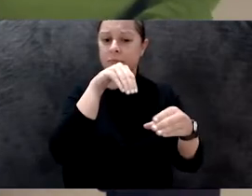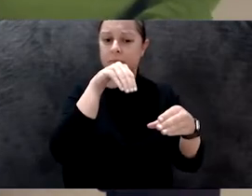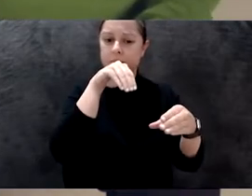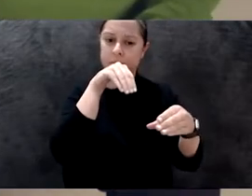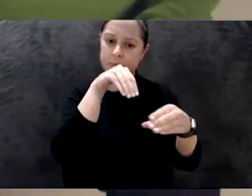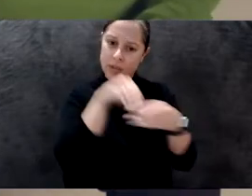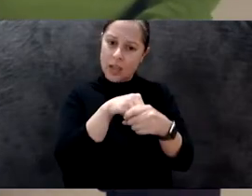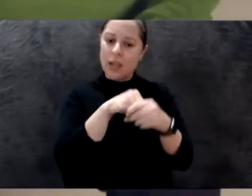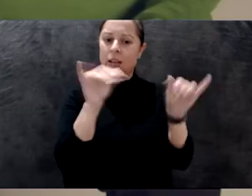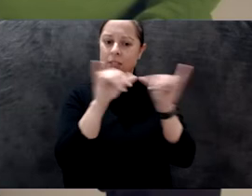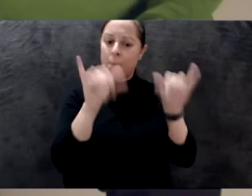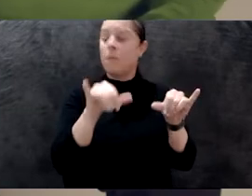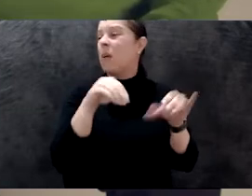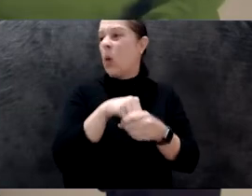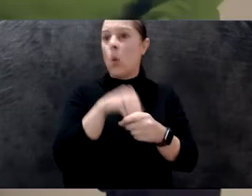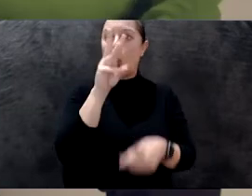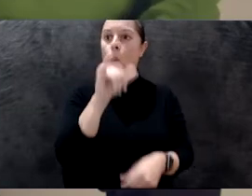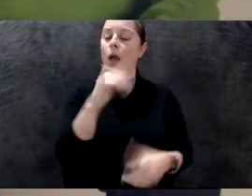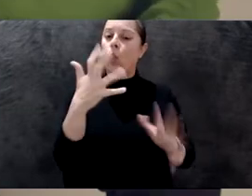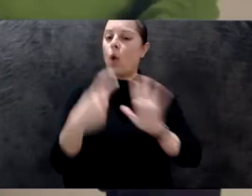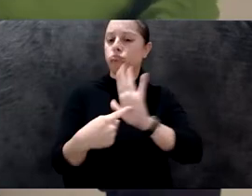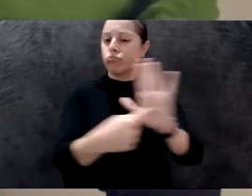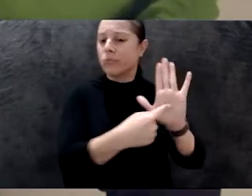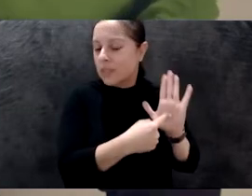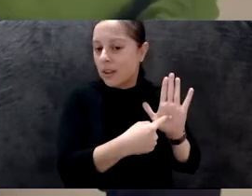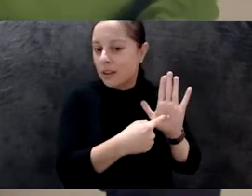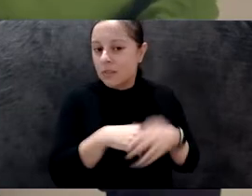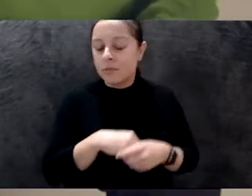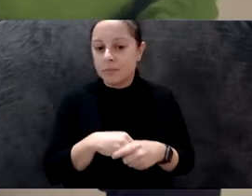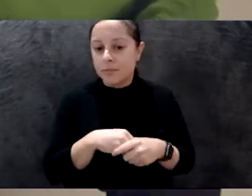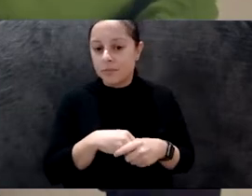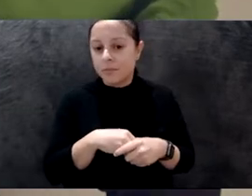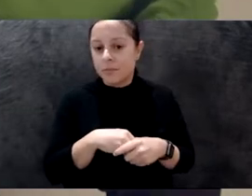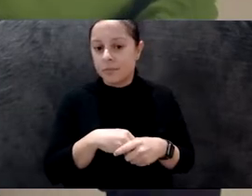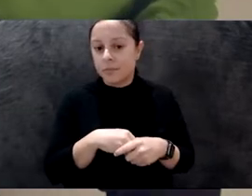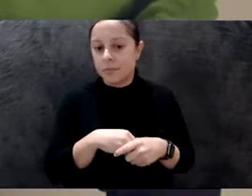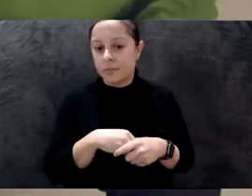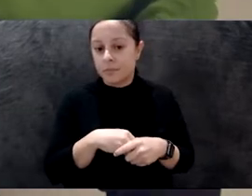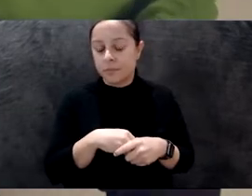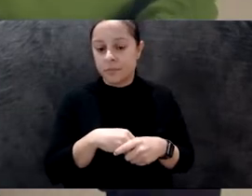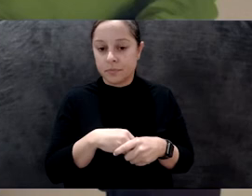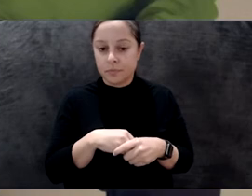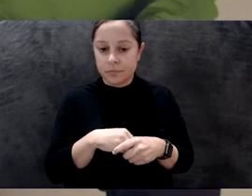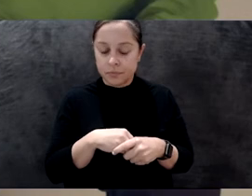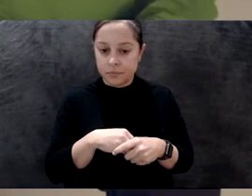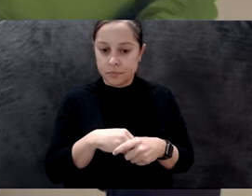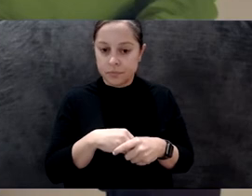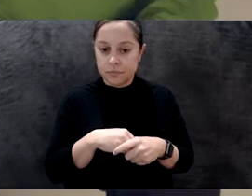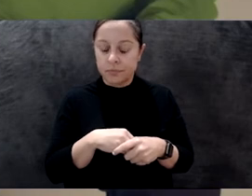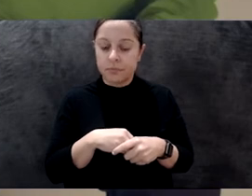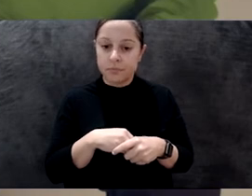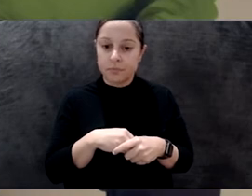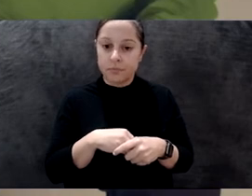presented themselves. And in this case, also have an economic retribution. This was made me happy. mean, whoever is interested, I've talked in the name of Boulou,